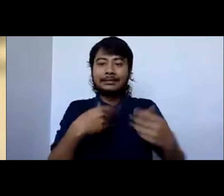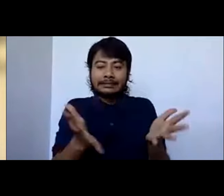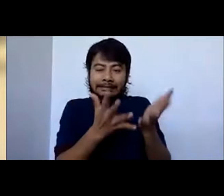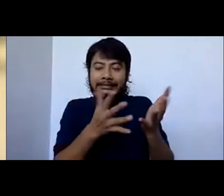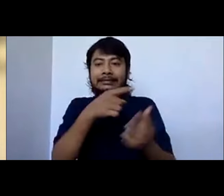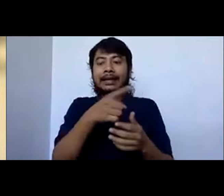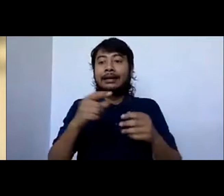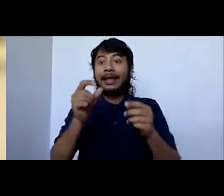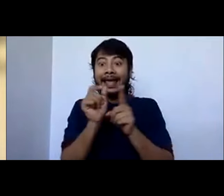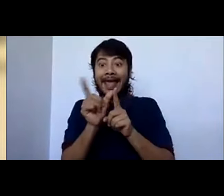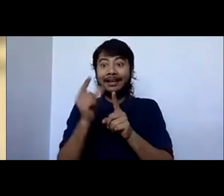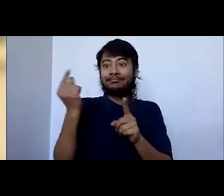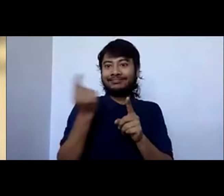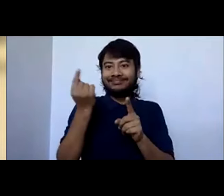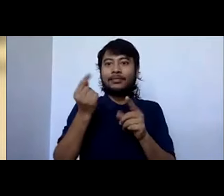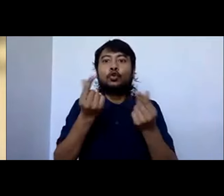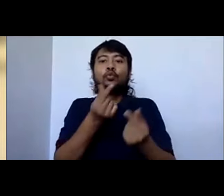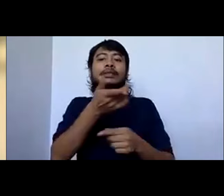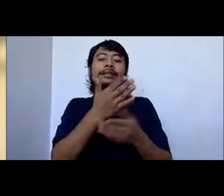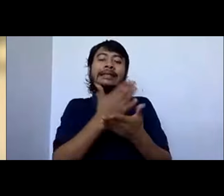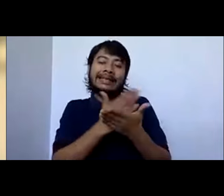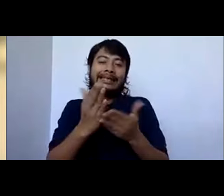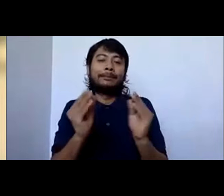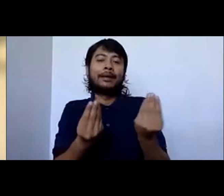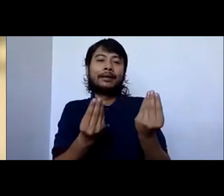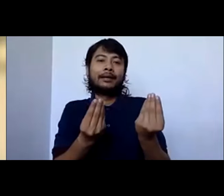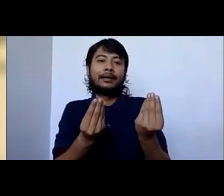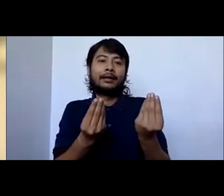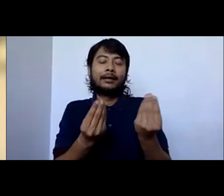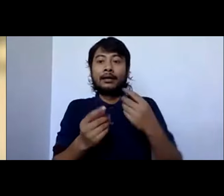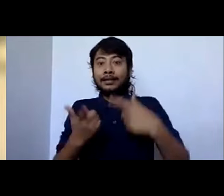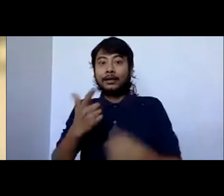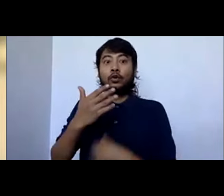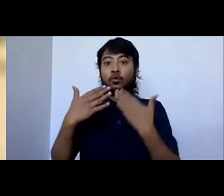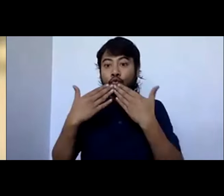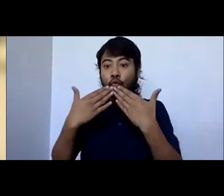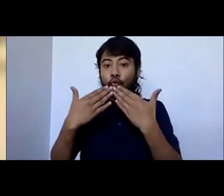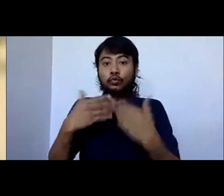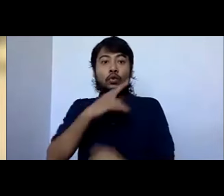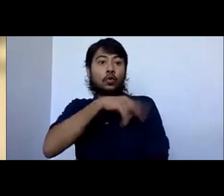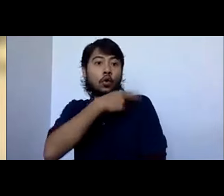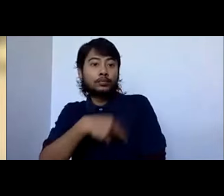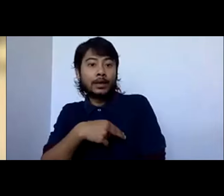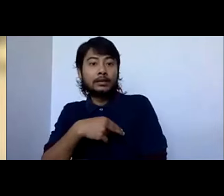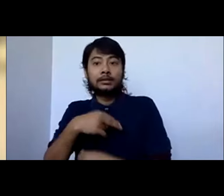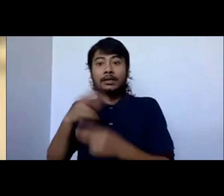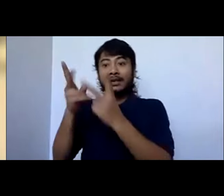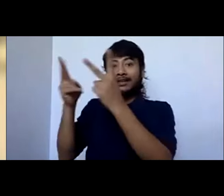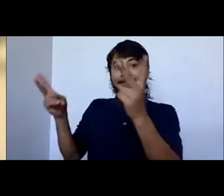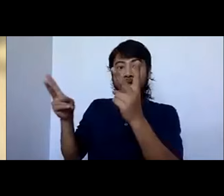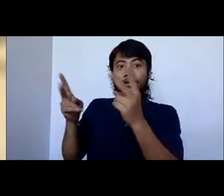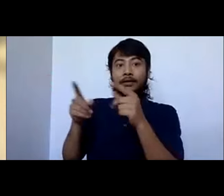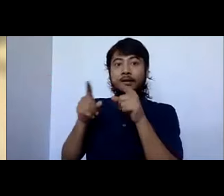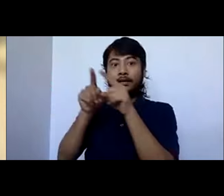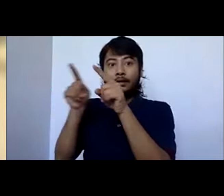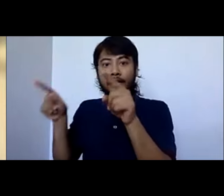industry fund. We started replacing our own coal boilers in schools, hospitals, universities with clean alternatives. There's